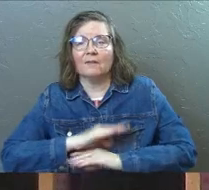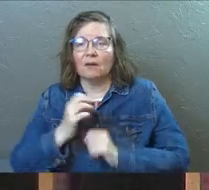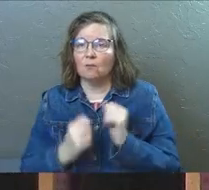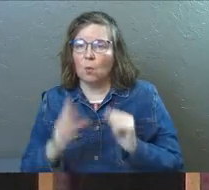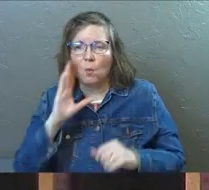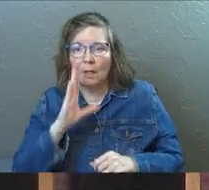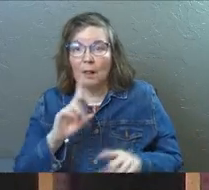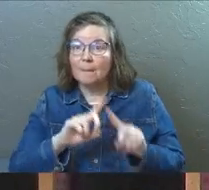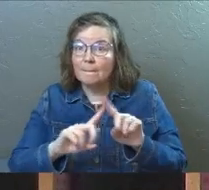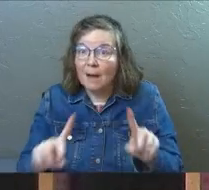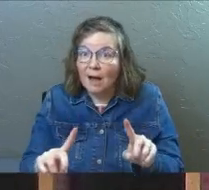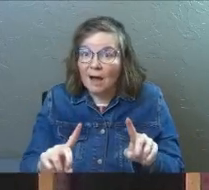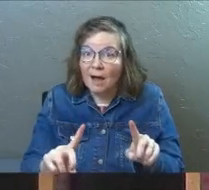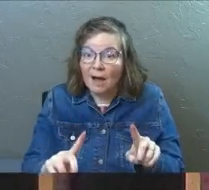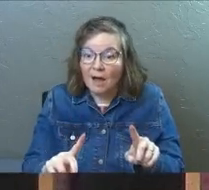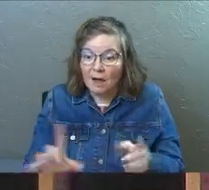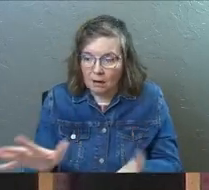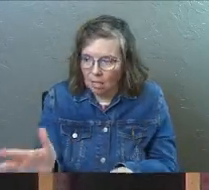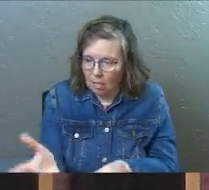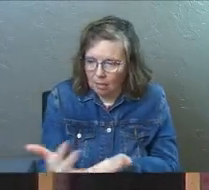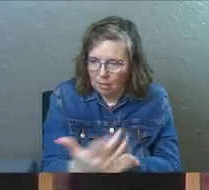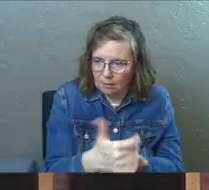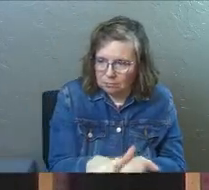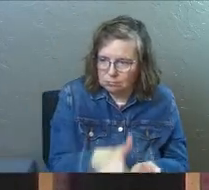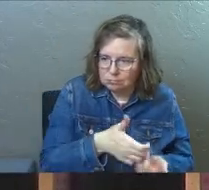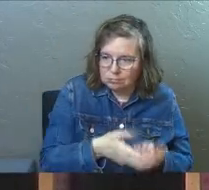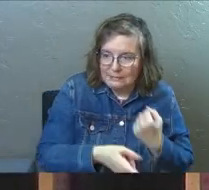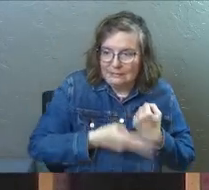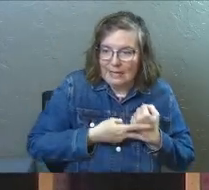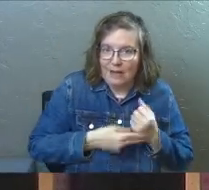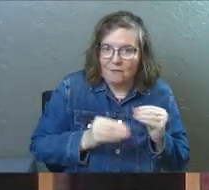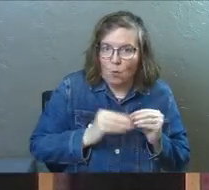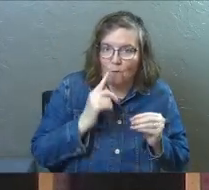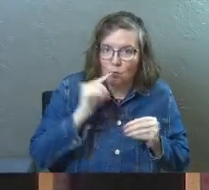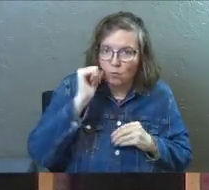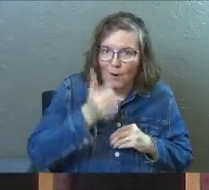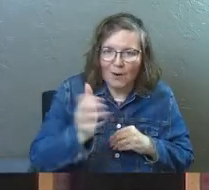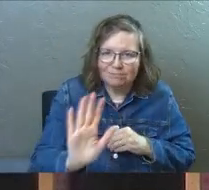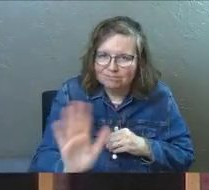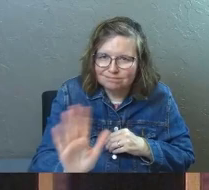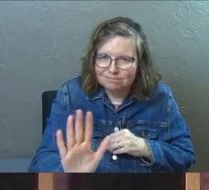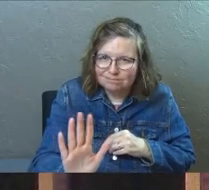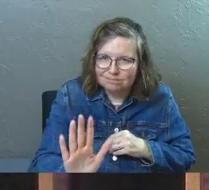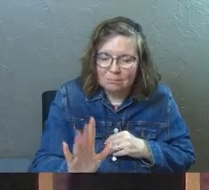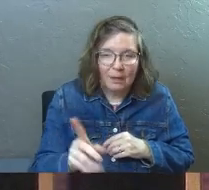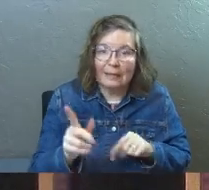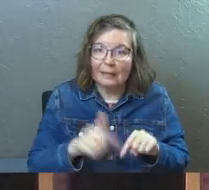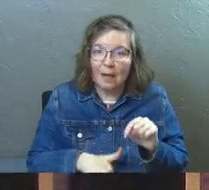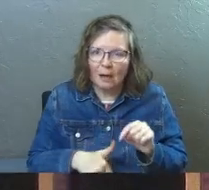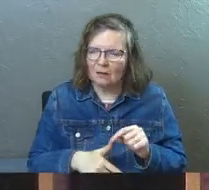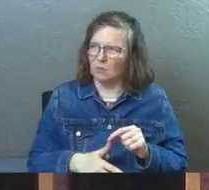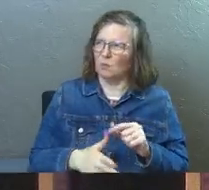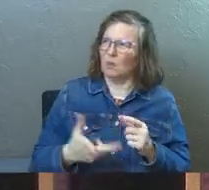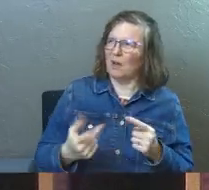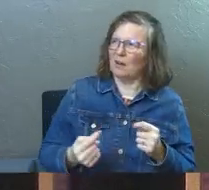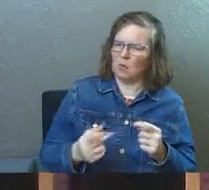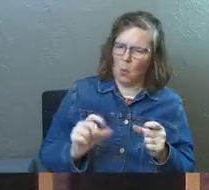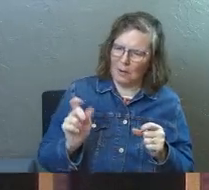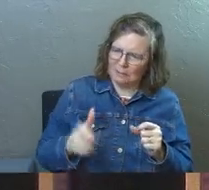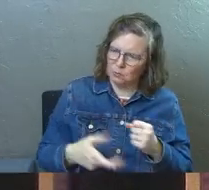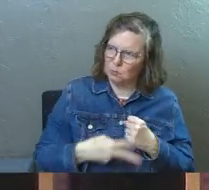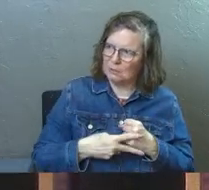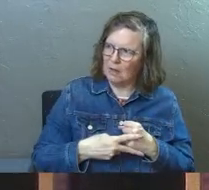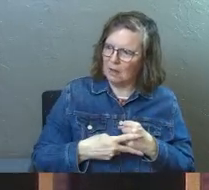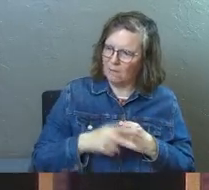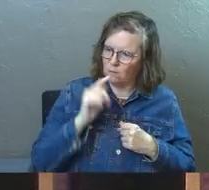don't take extra for tomorrow. Well, they couldn't do that. Wait a second.